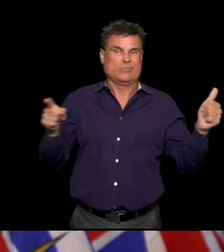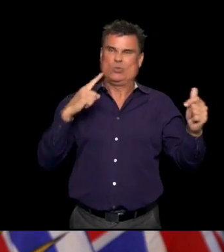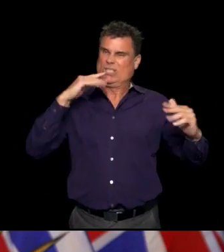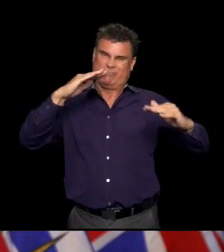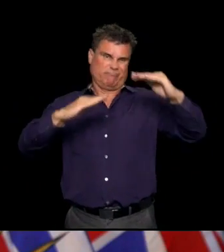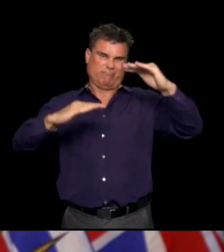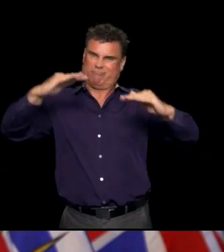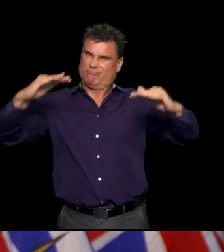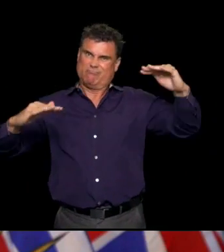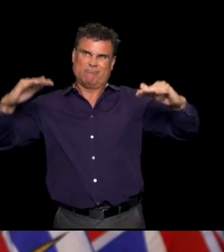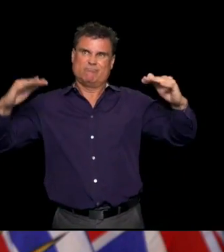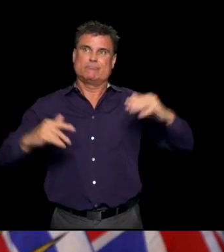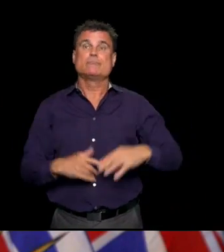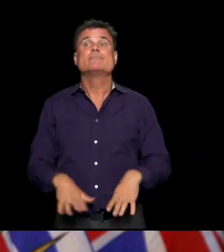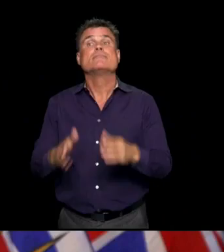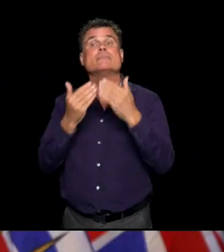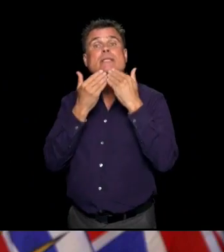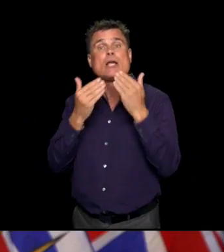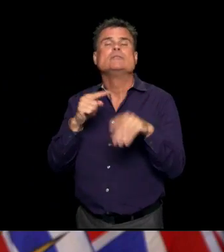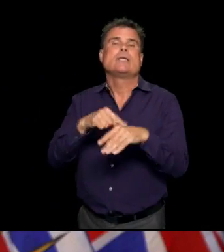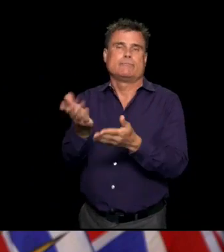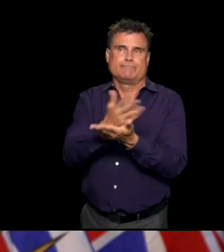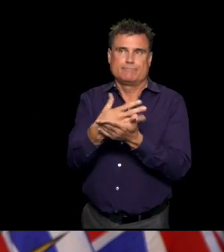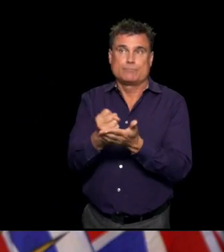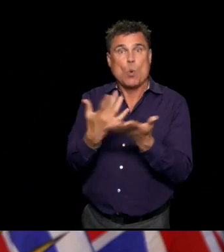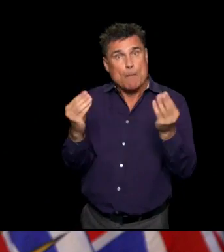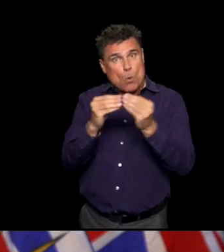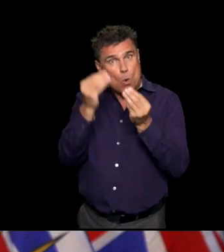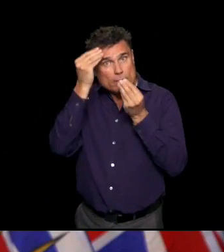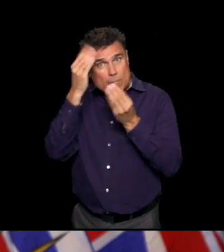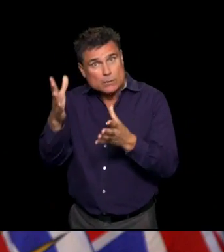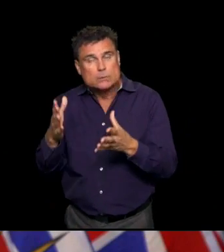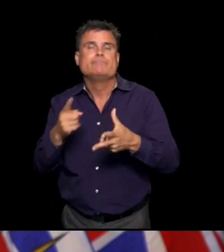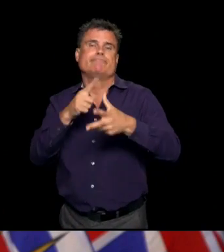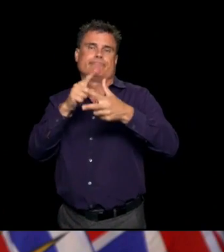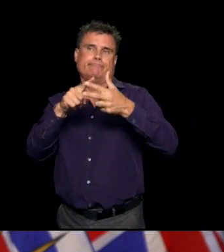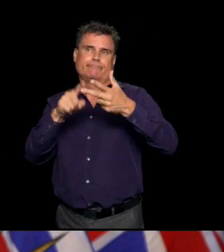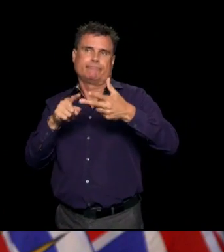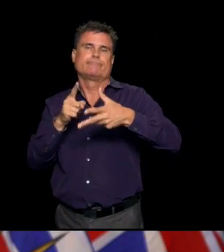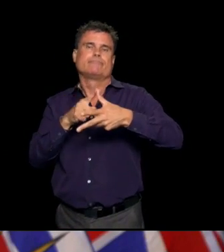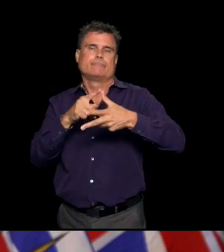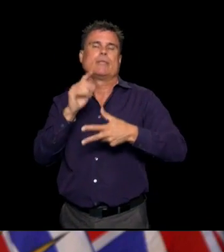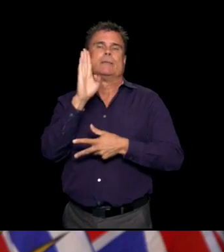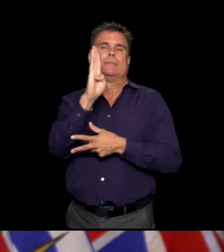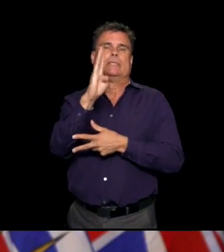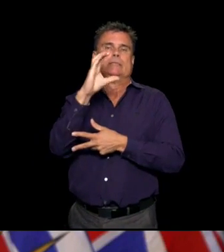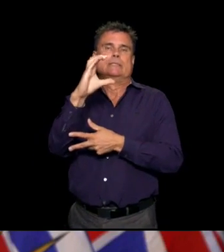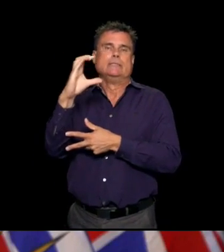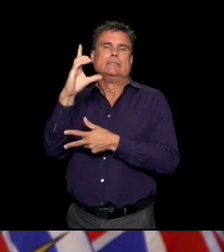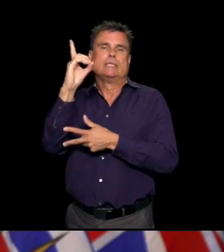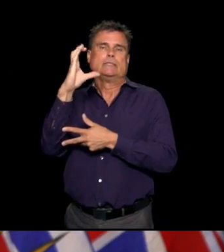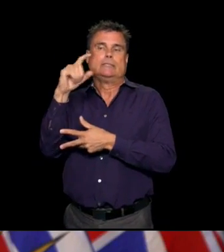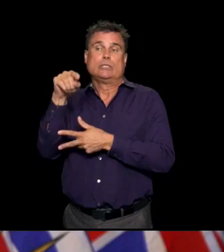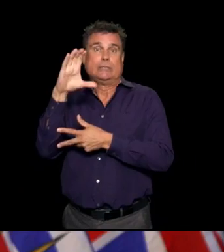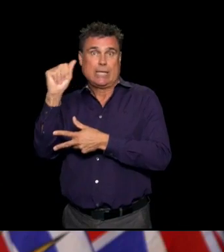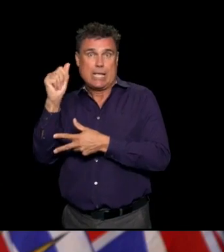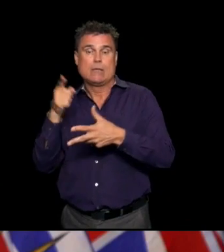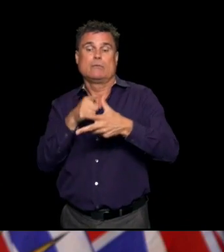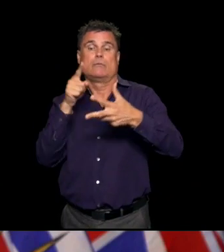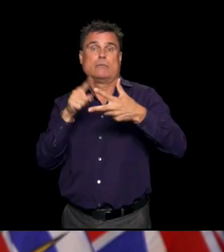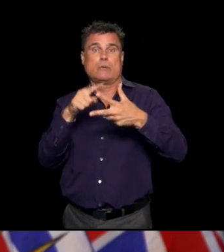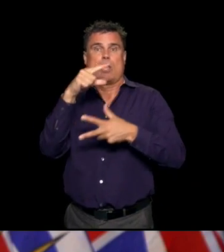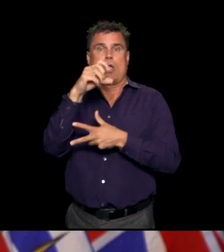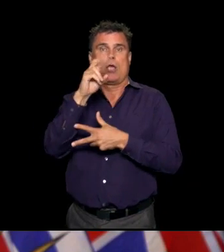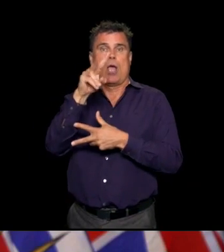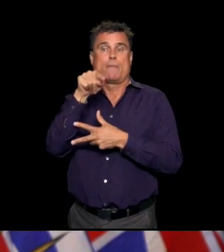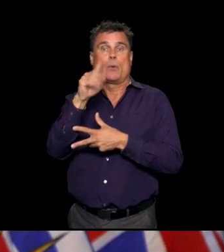availability will be on Monday afternoon. For everyone listening and watching, Dr Henry and Minister Dix will release a joint statement later this afternoon with the latest